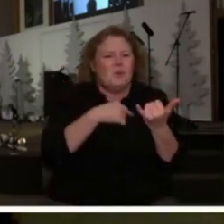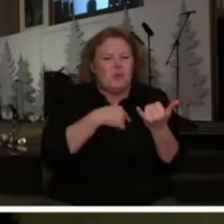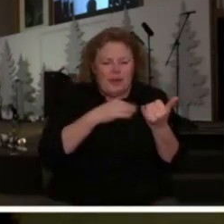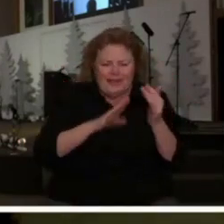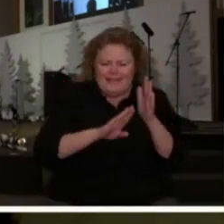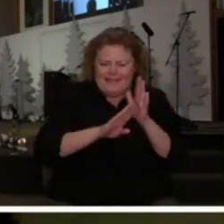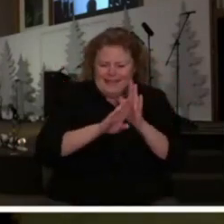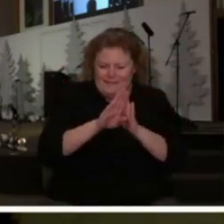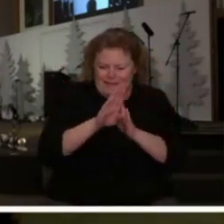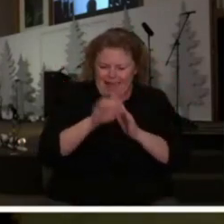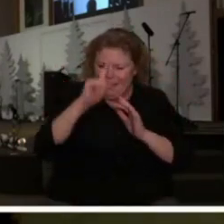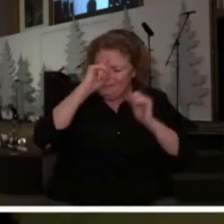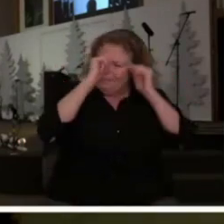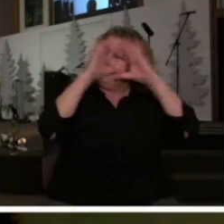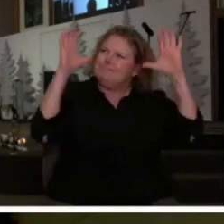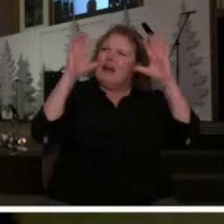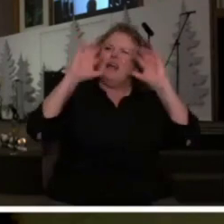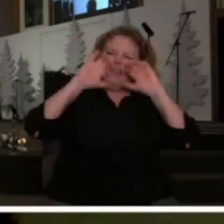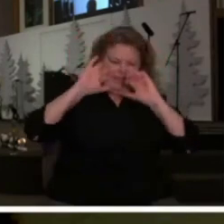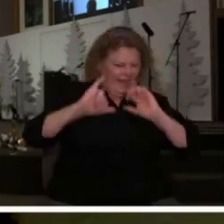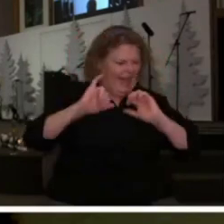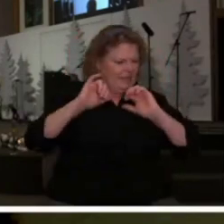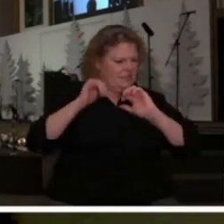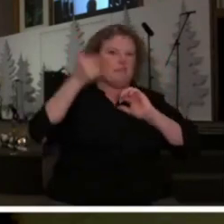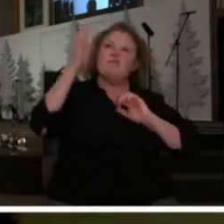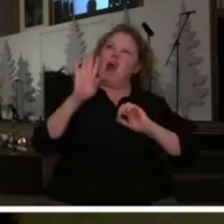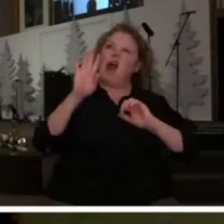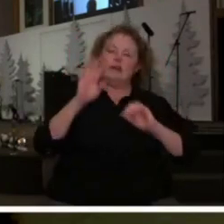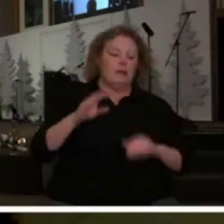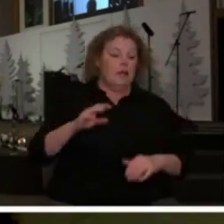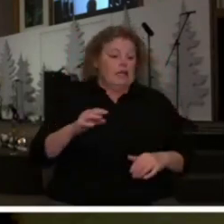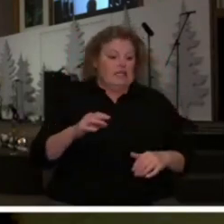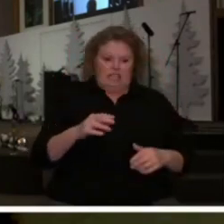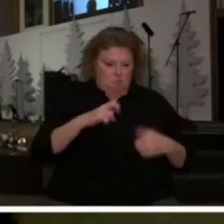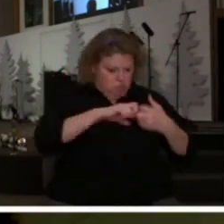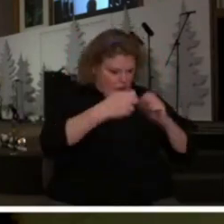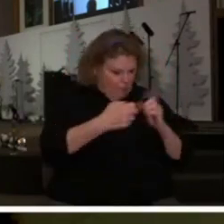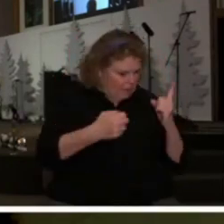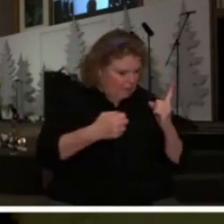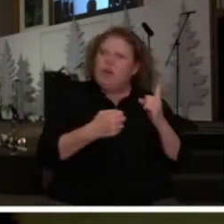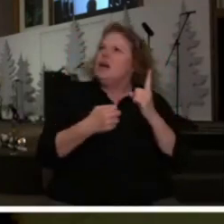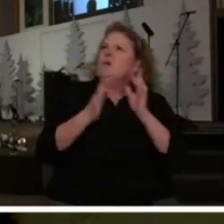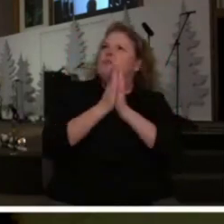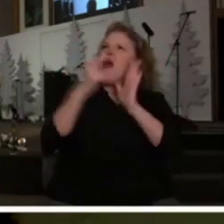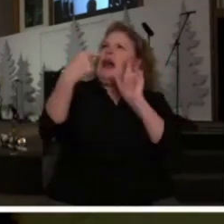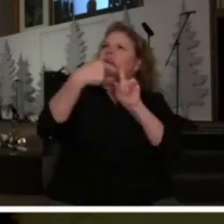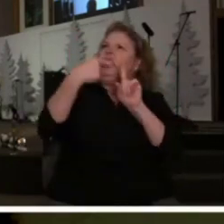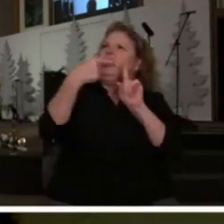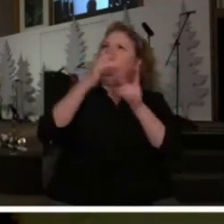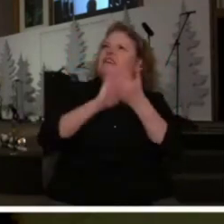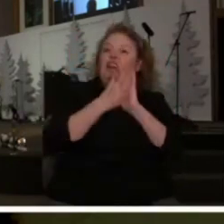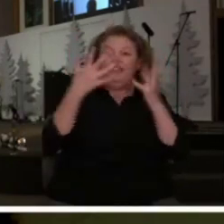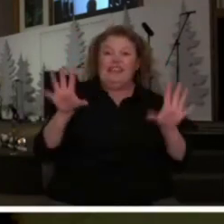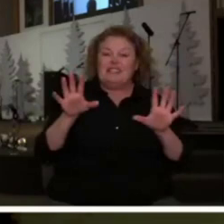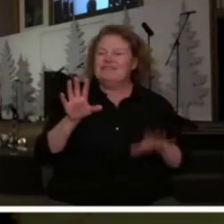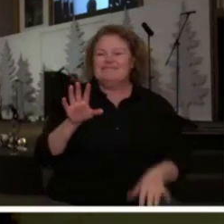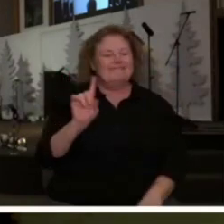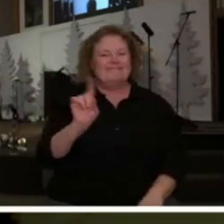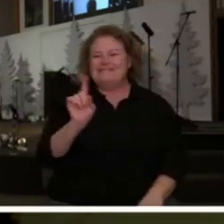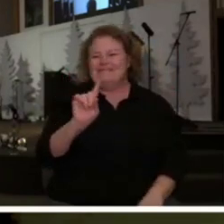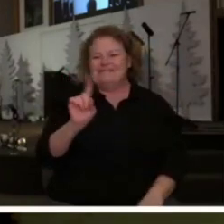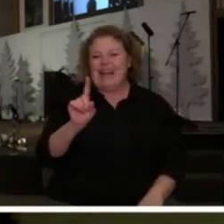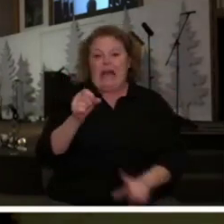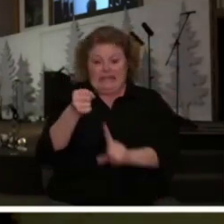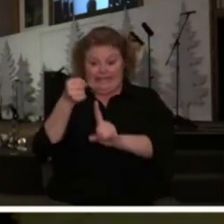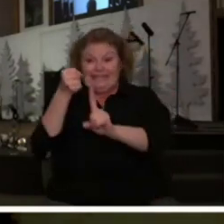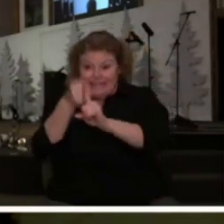develop this image in our mind that this is how God works, that one prayer and boom, God begins to answer. But I need you to notice that suddenlies are